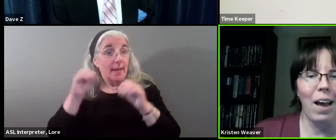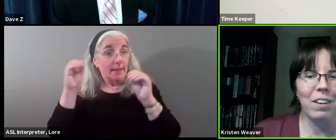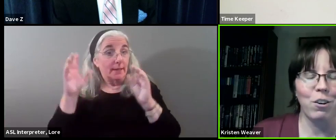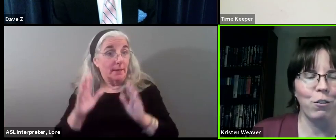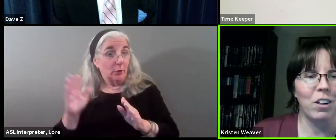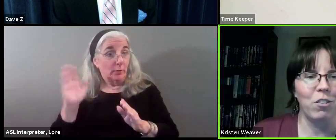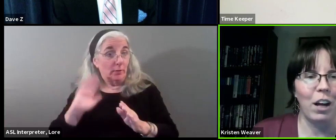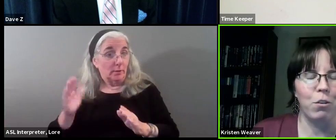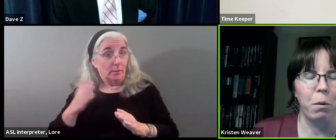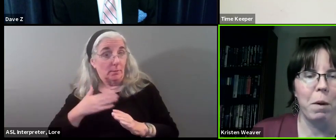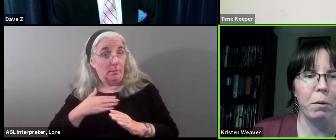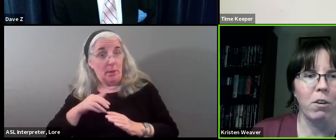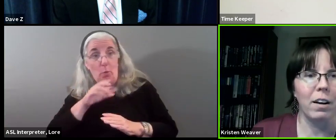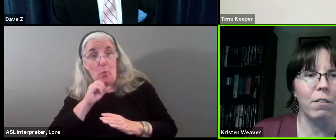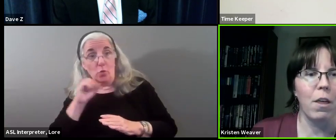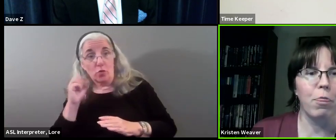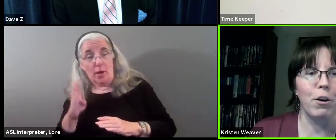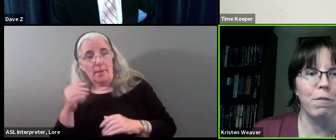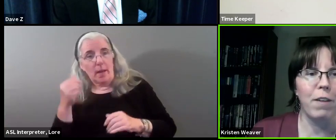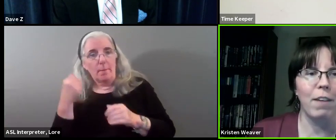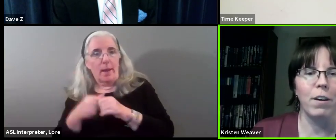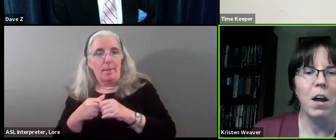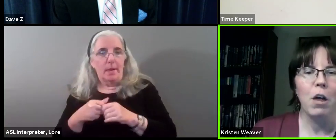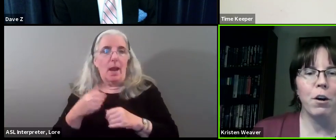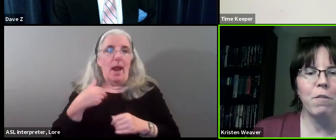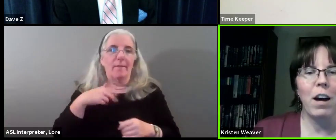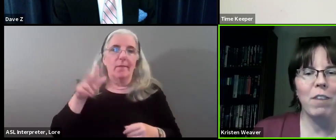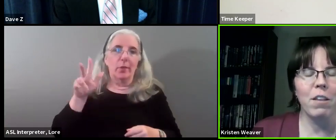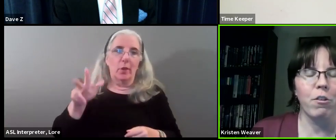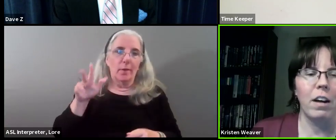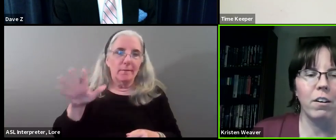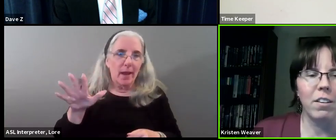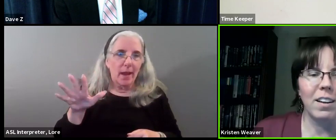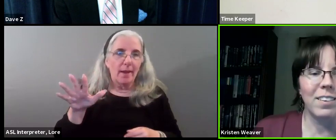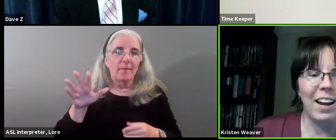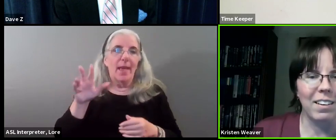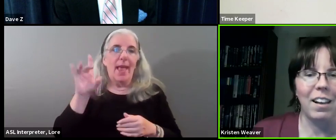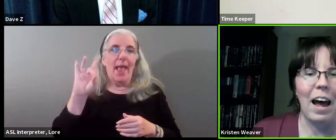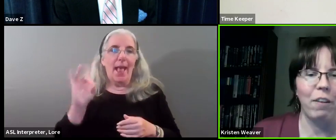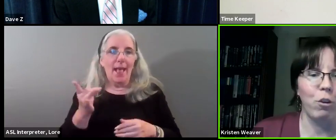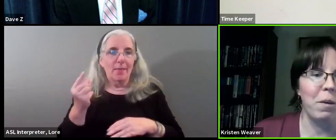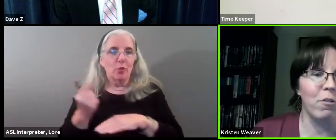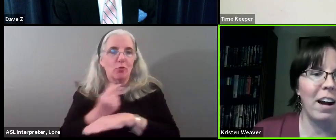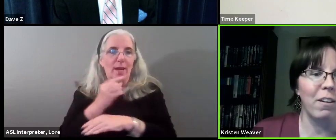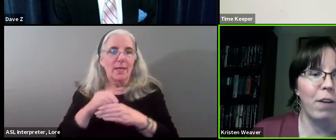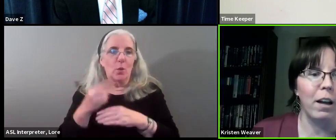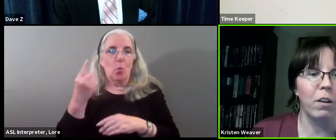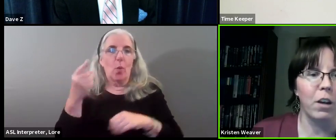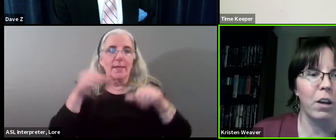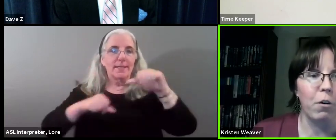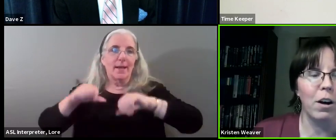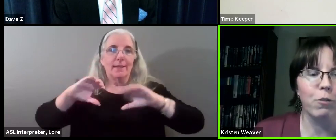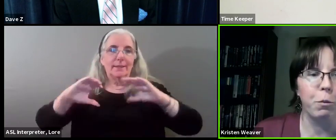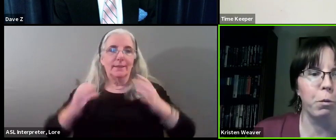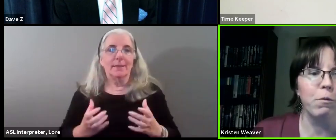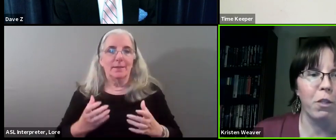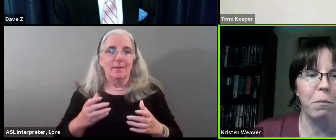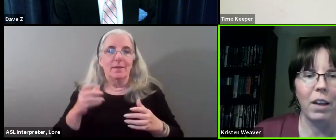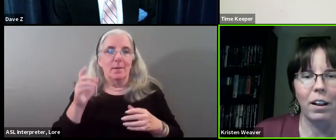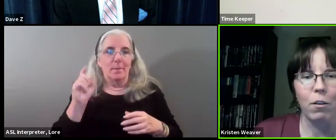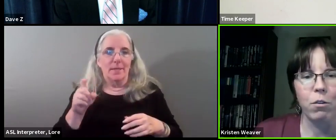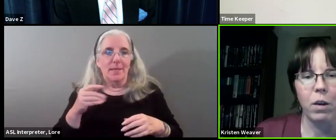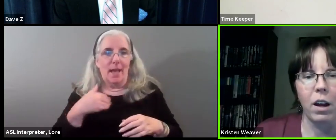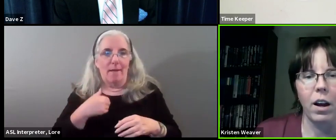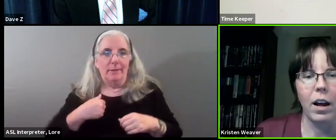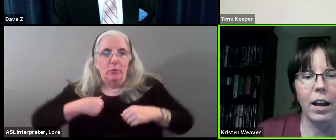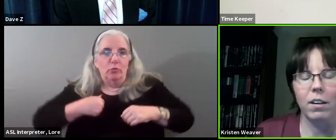And my last year of teaching, I do remember trying to fit 35 eighth graders in a science classroom and trying to find, you know, comfortable room for